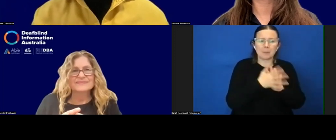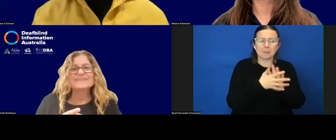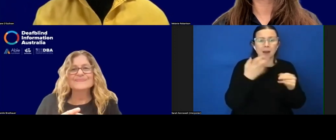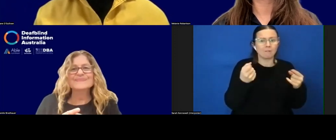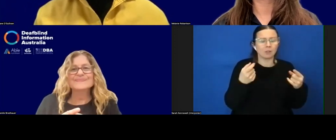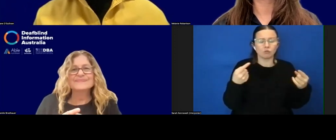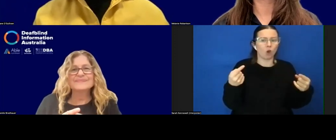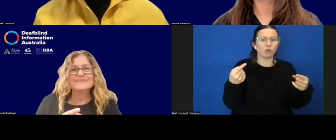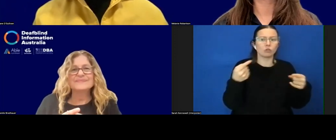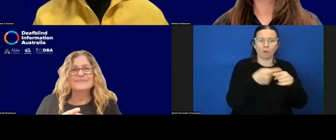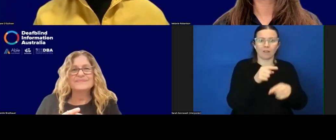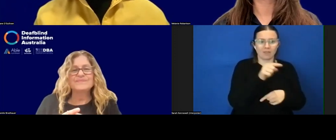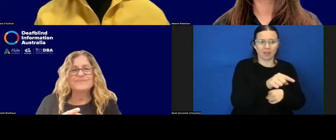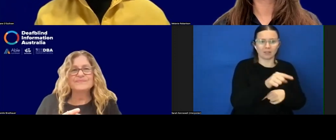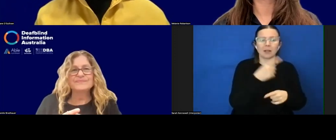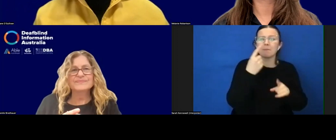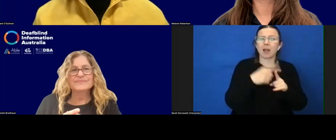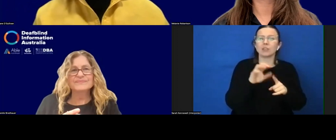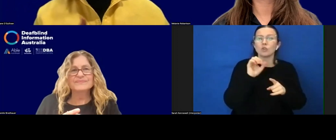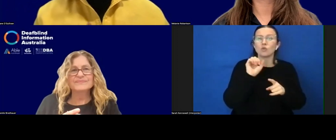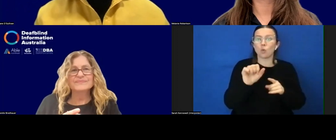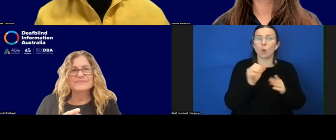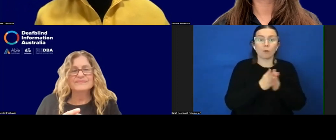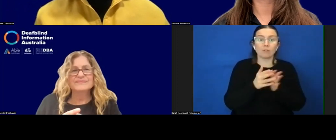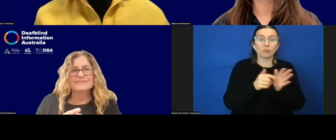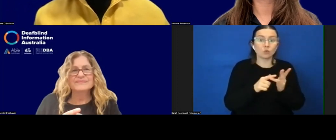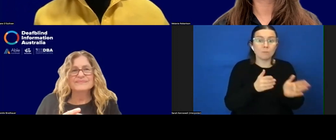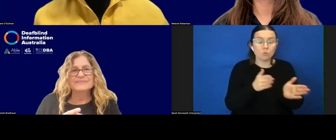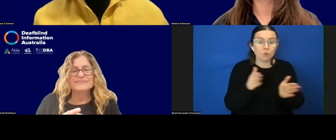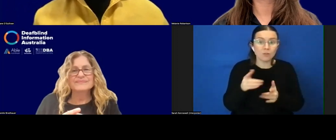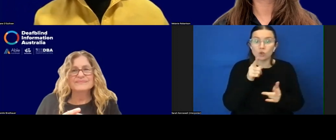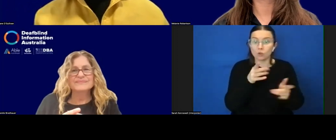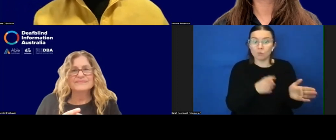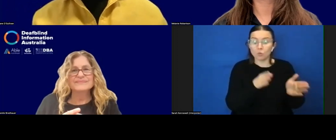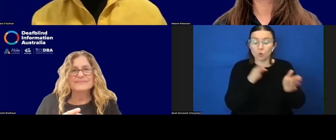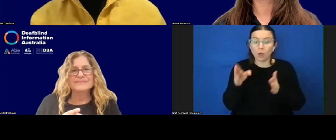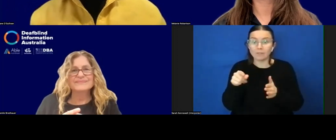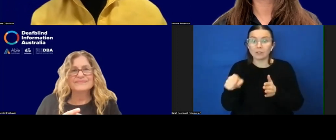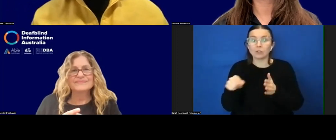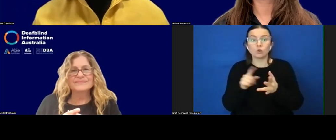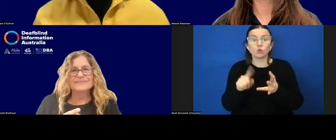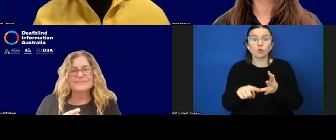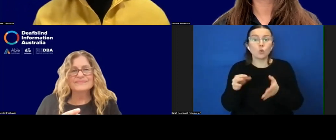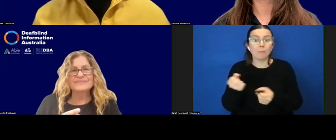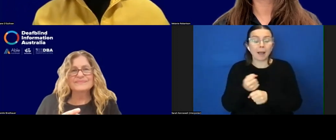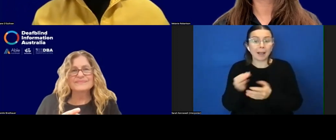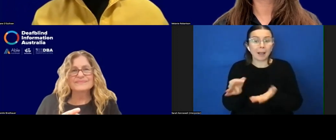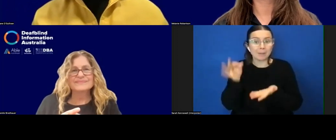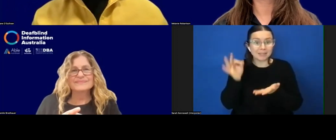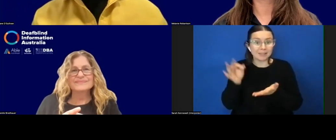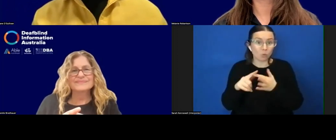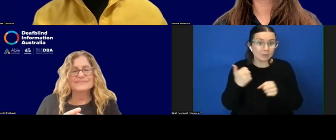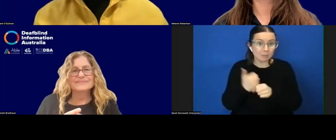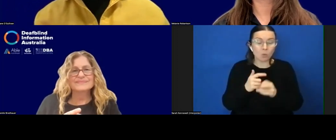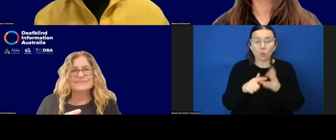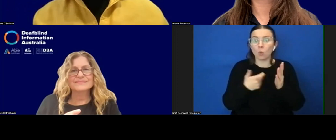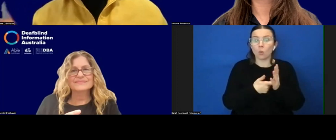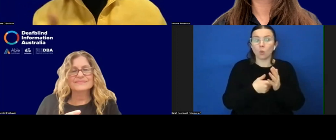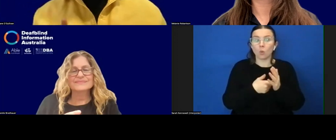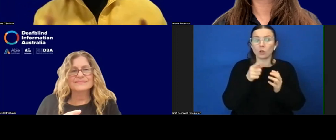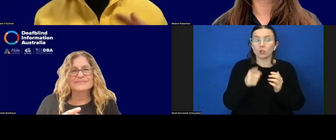between that and also your motivation to move. Are you moving from a place to make a cup of tea, for example, or to,